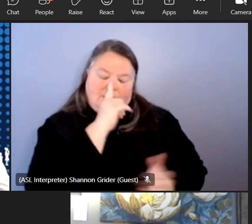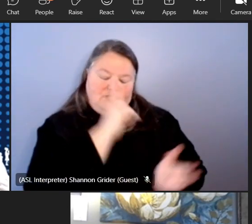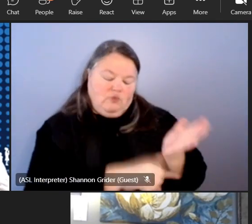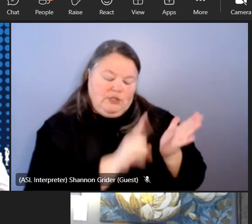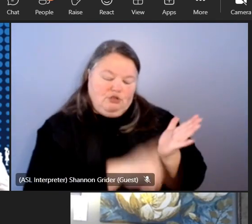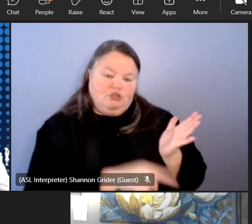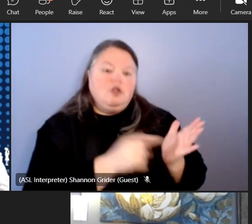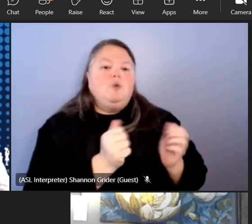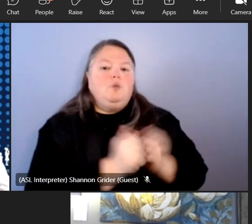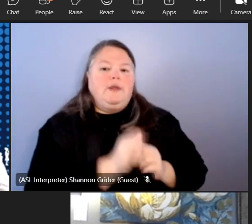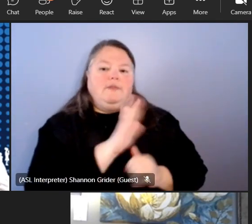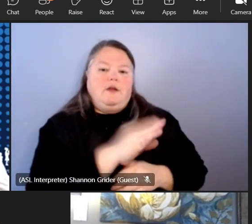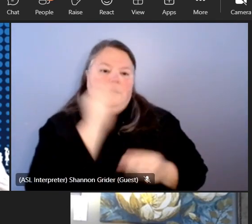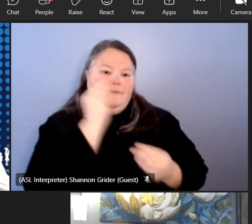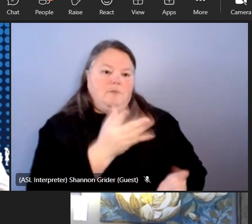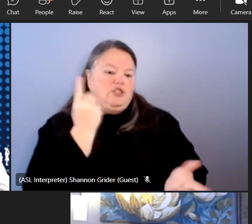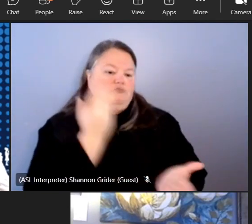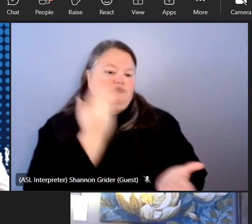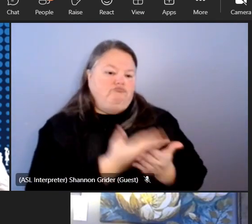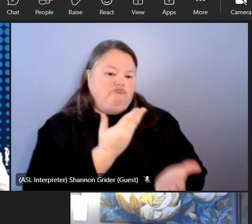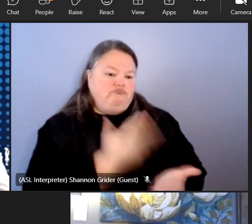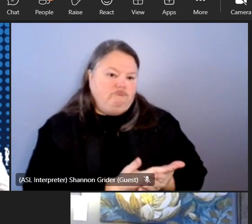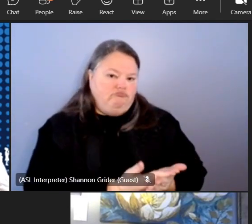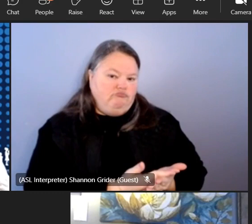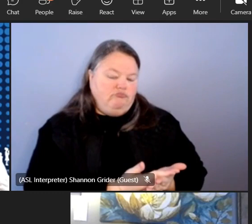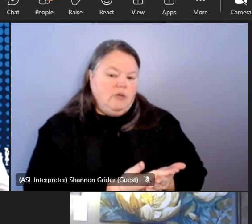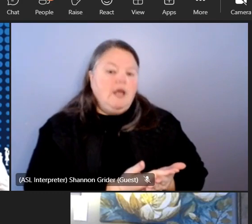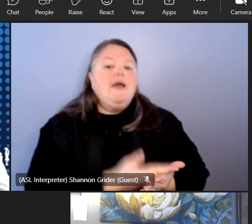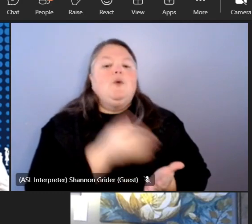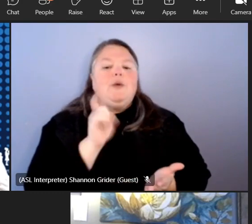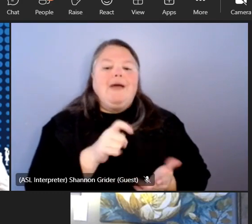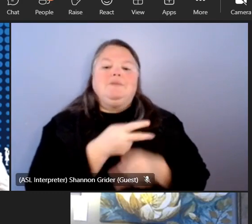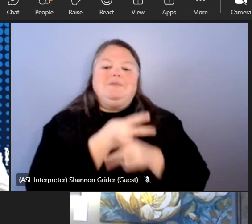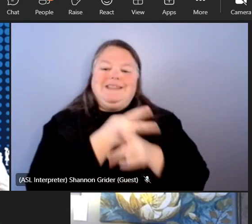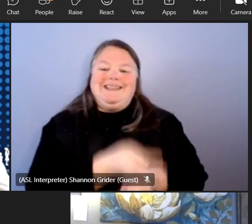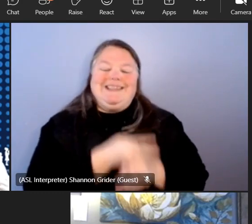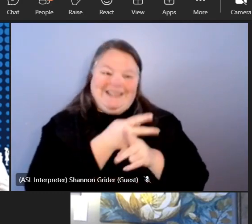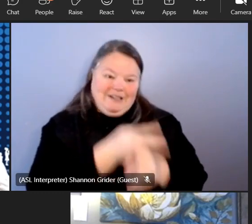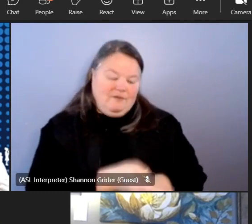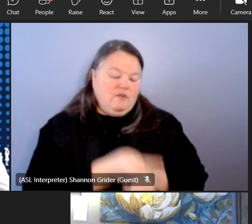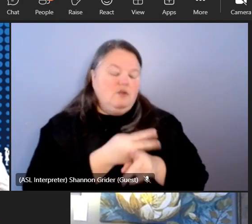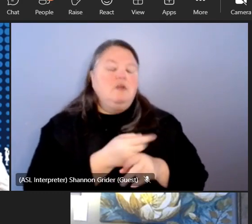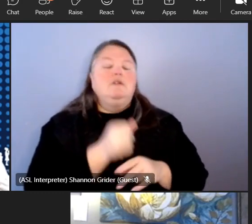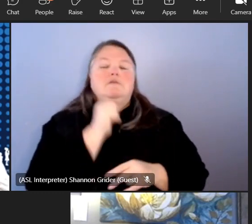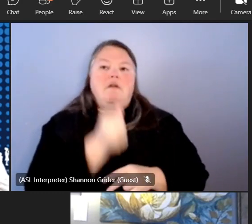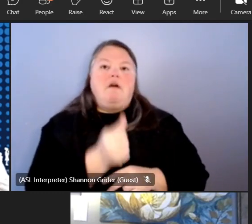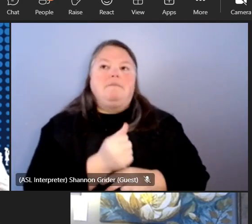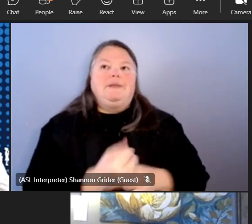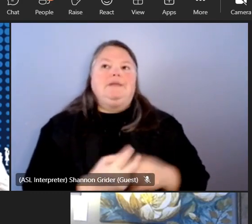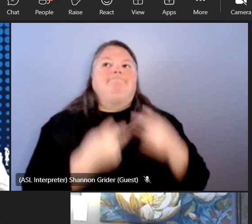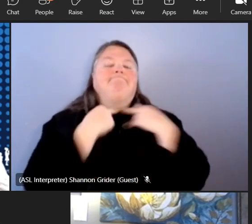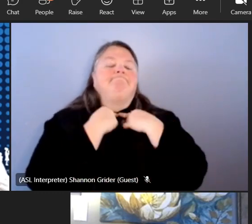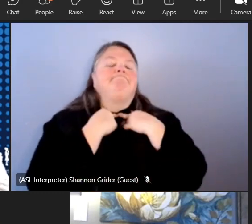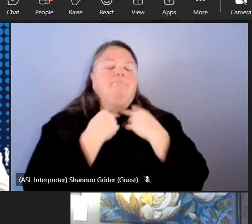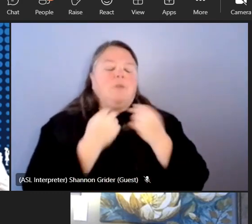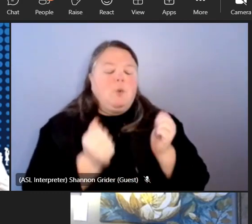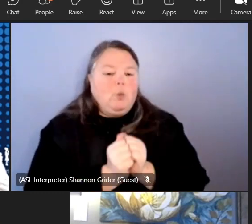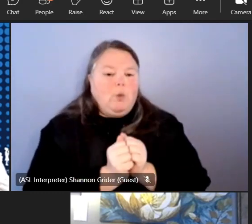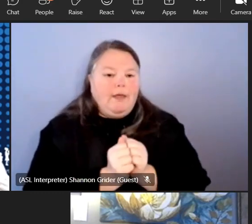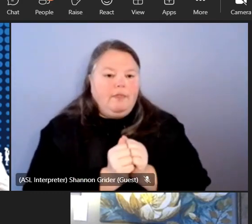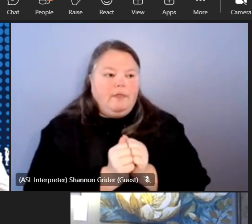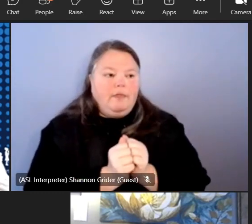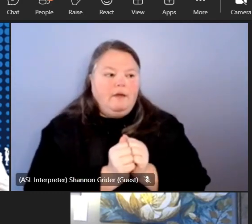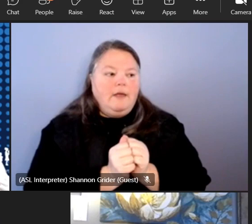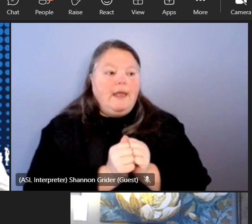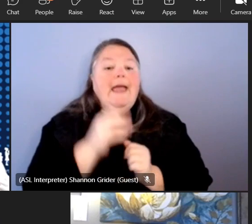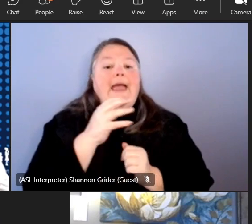proposed and we have to be careful to not uh fall sort of you know be trapped by this sort of um n of one